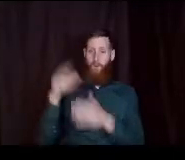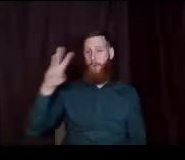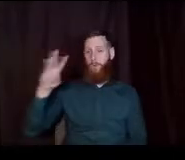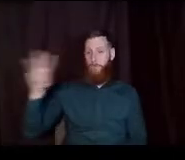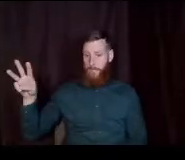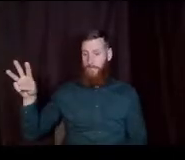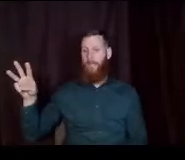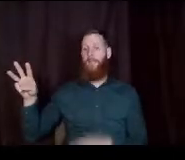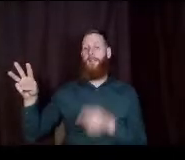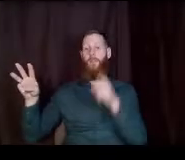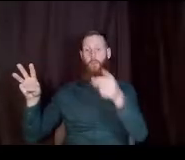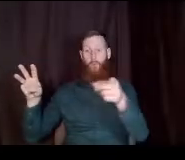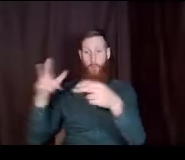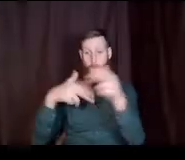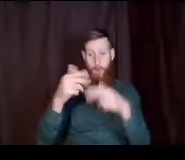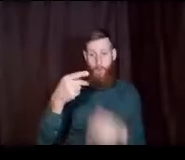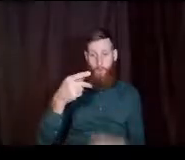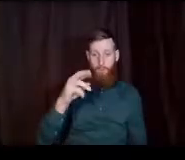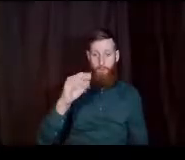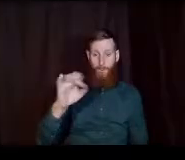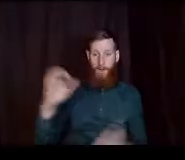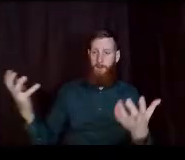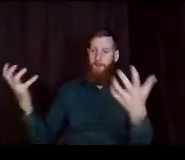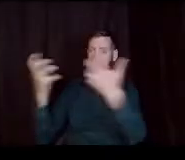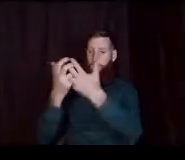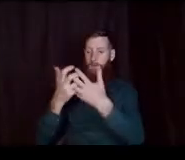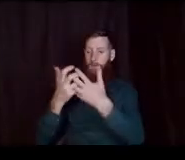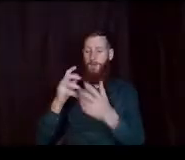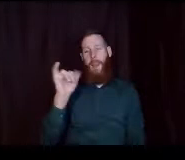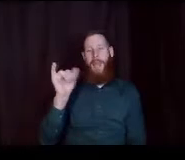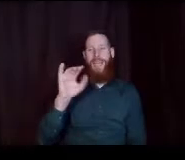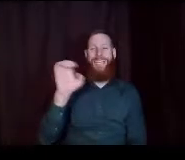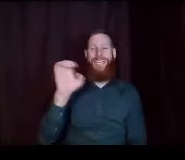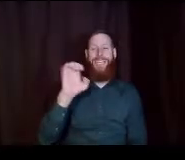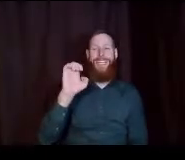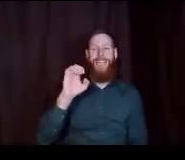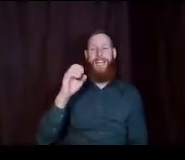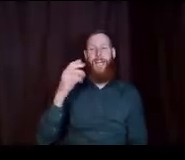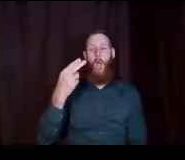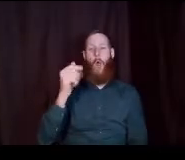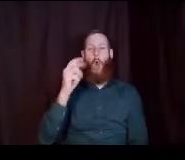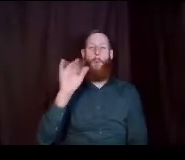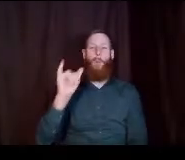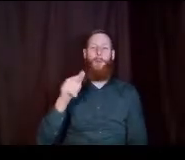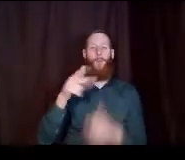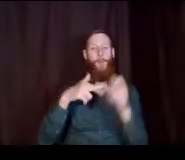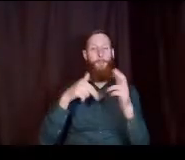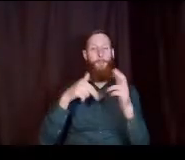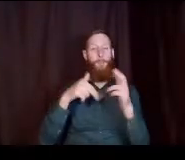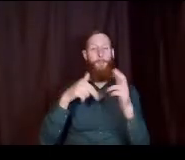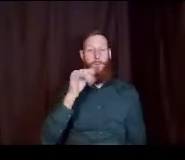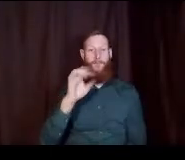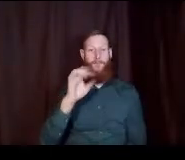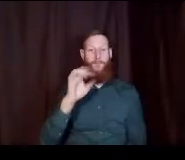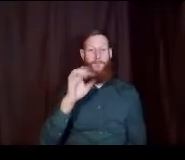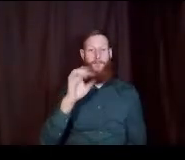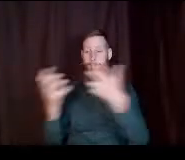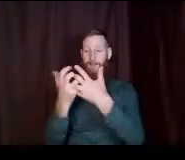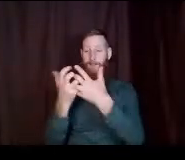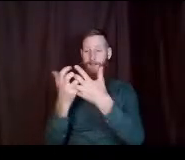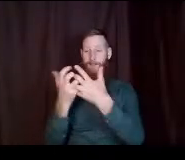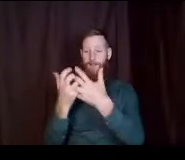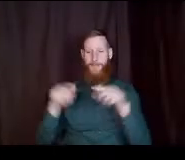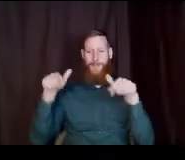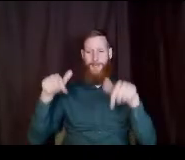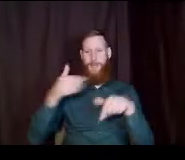to them i affectionately call it the e-harmony of scholarships you build the profile and then it matches you to it except for like this is probably better because